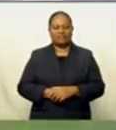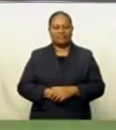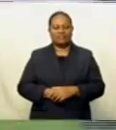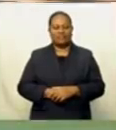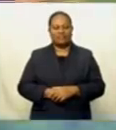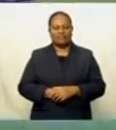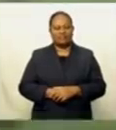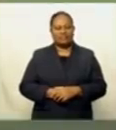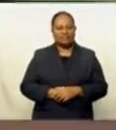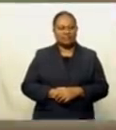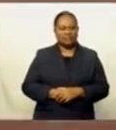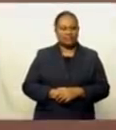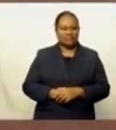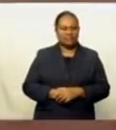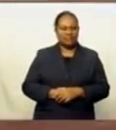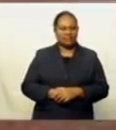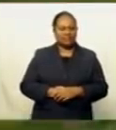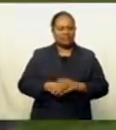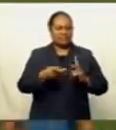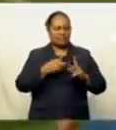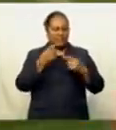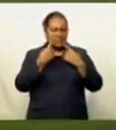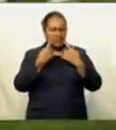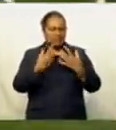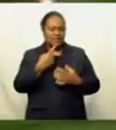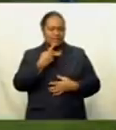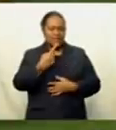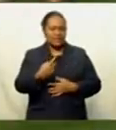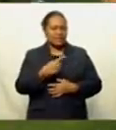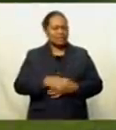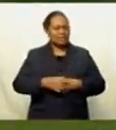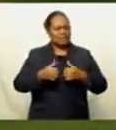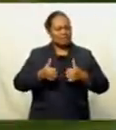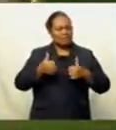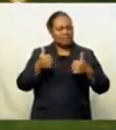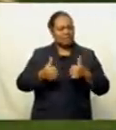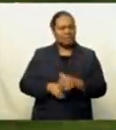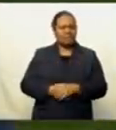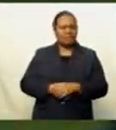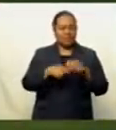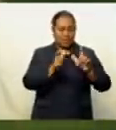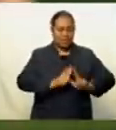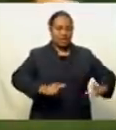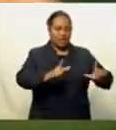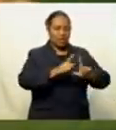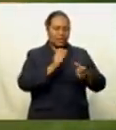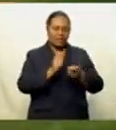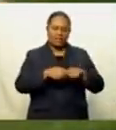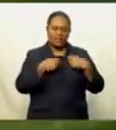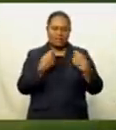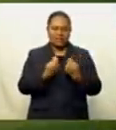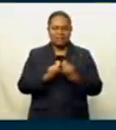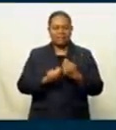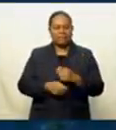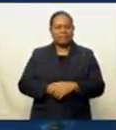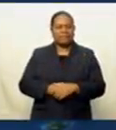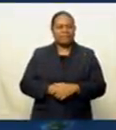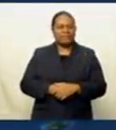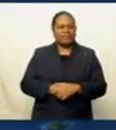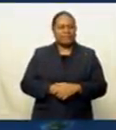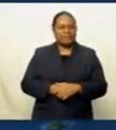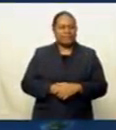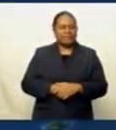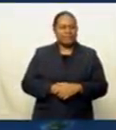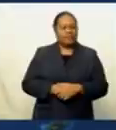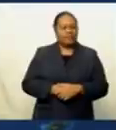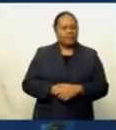As the Rugby League World Cup draws closer, it's a mighty tussle between local and overseas-based players. It has been a